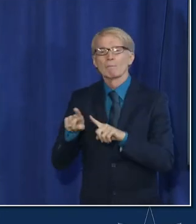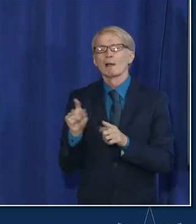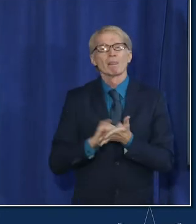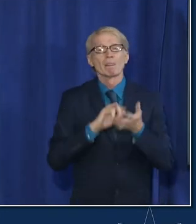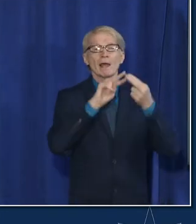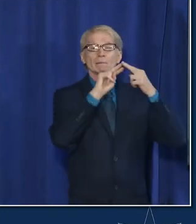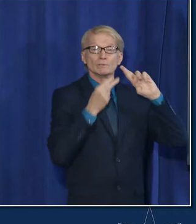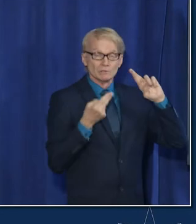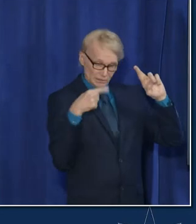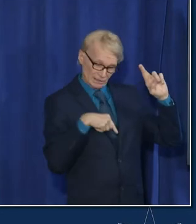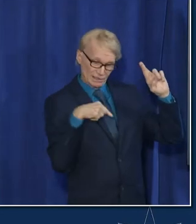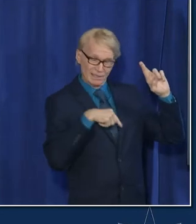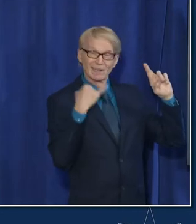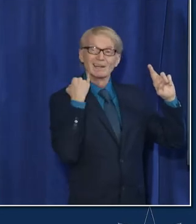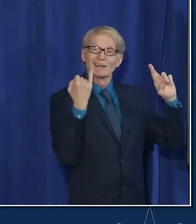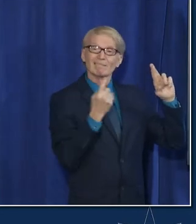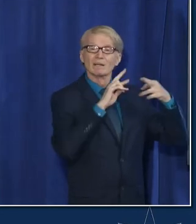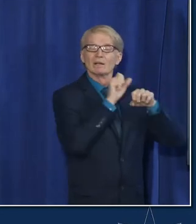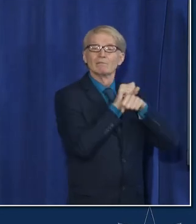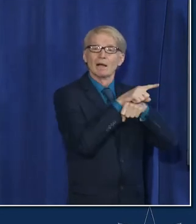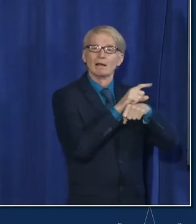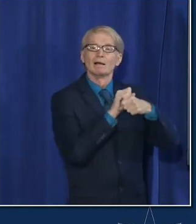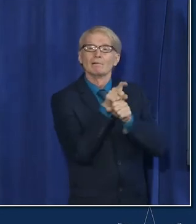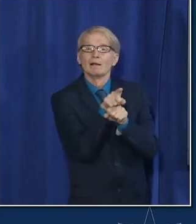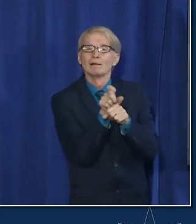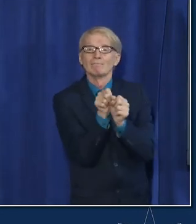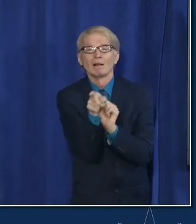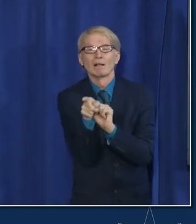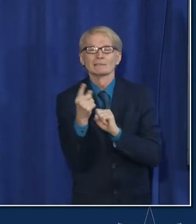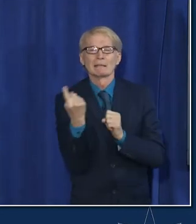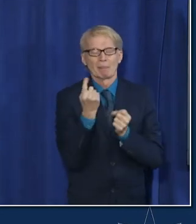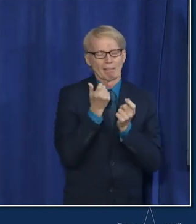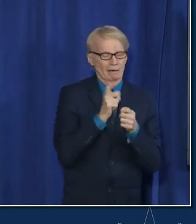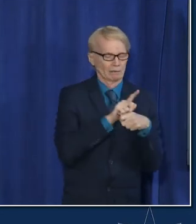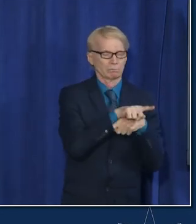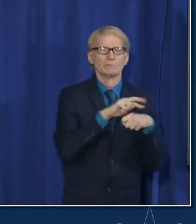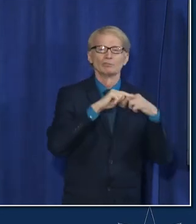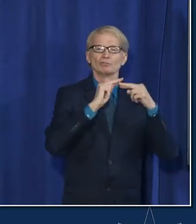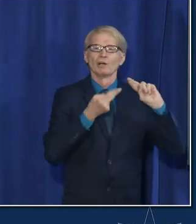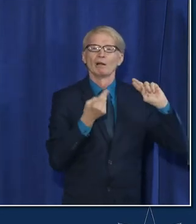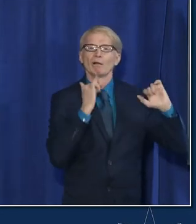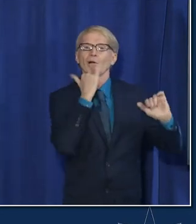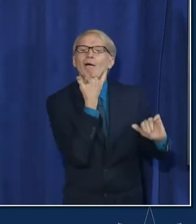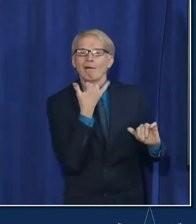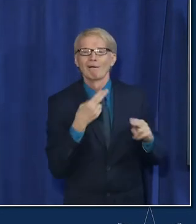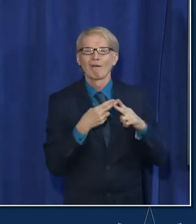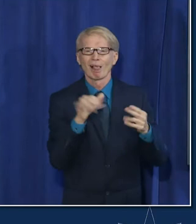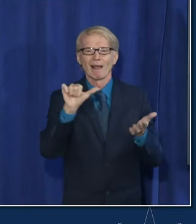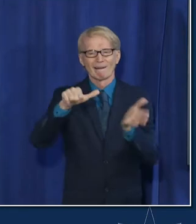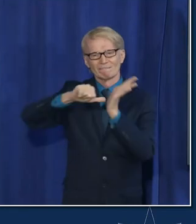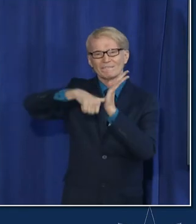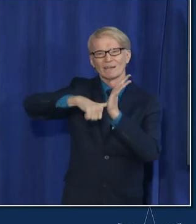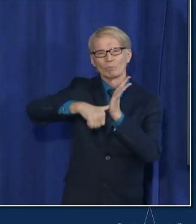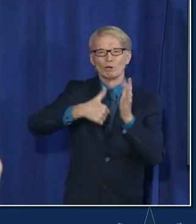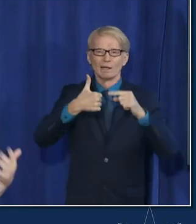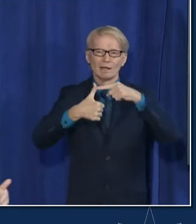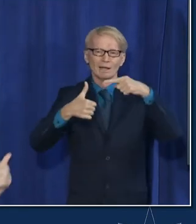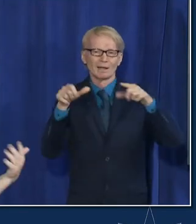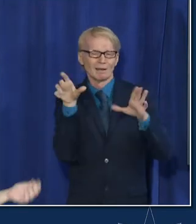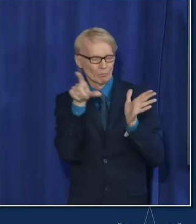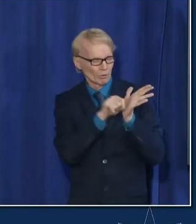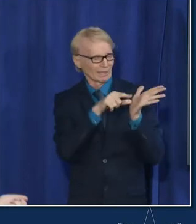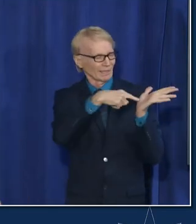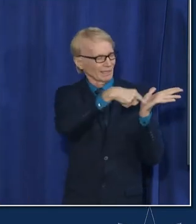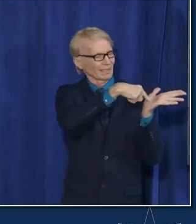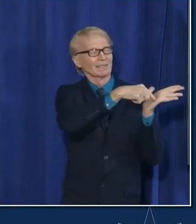copying if an error gets made in the genetic code a little change in the genetic fingerprint when the virus copies that error